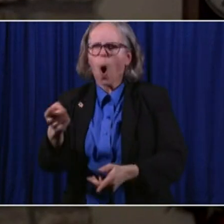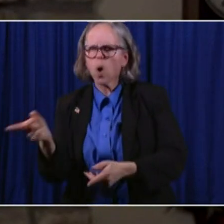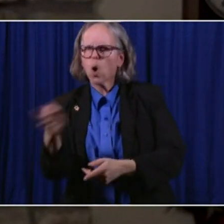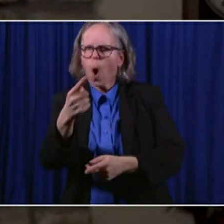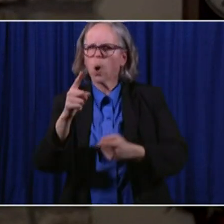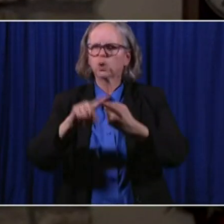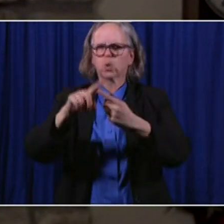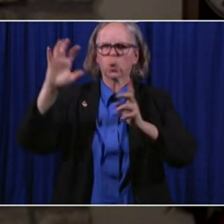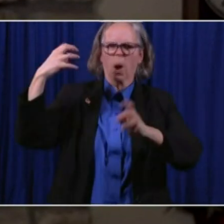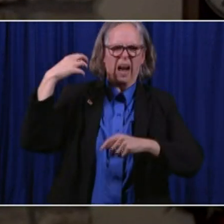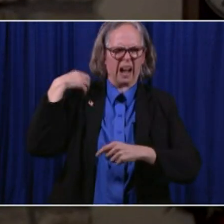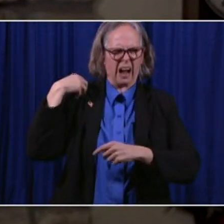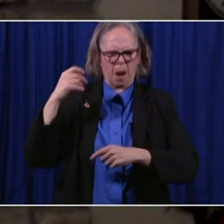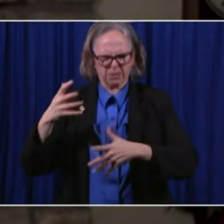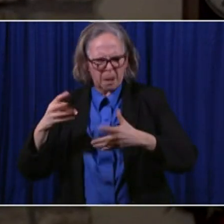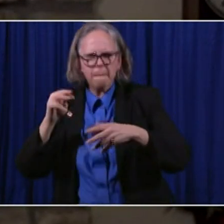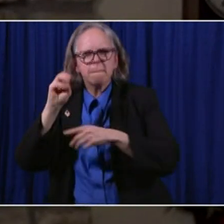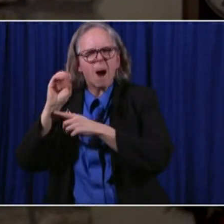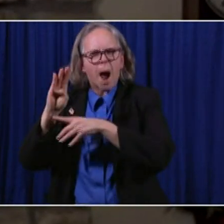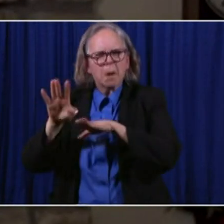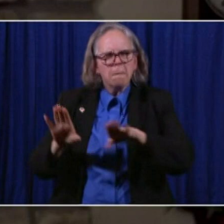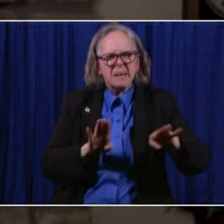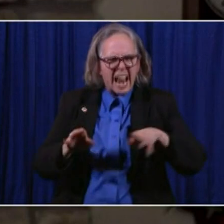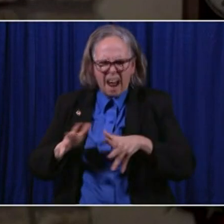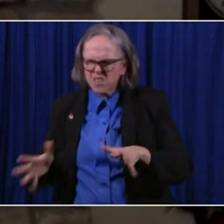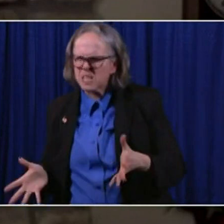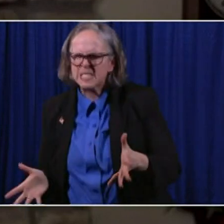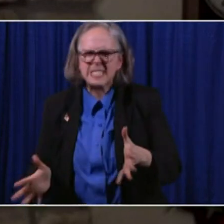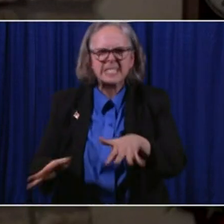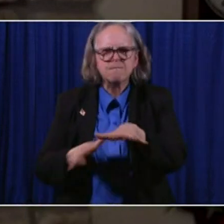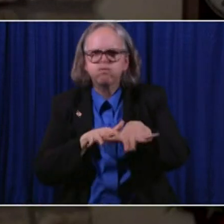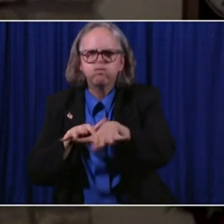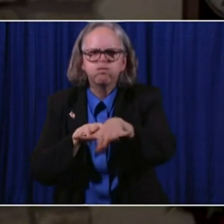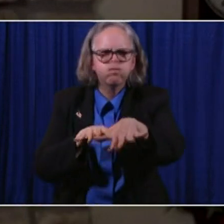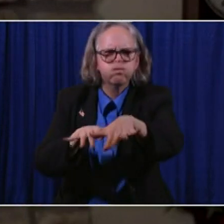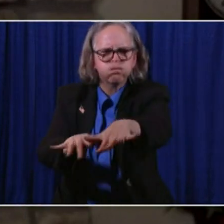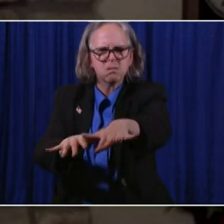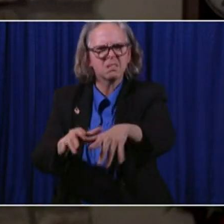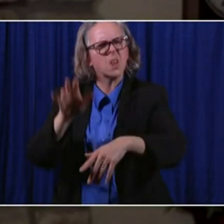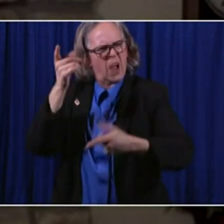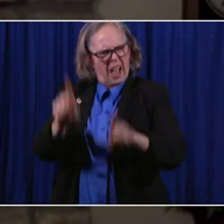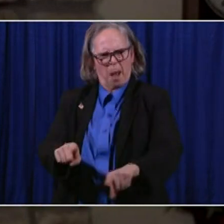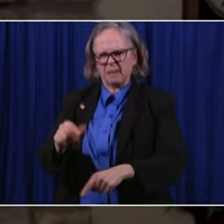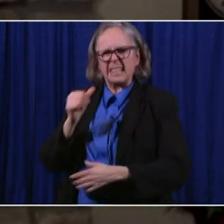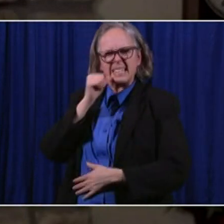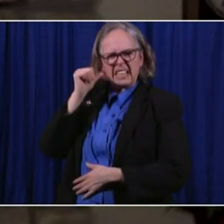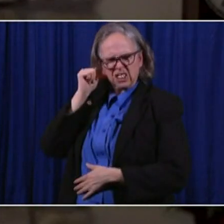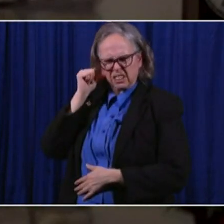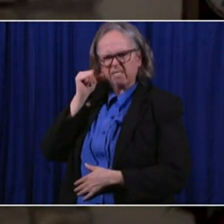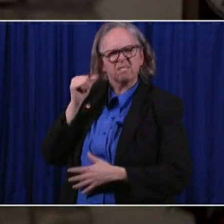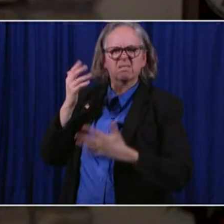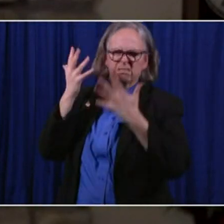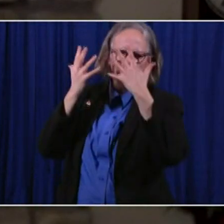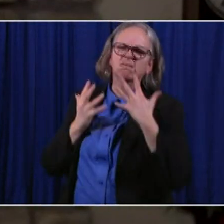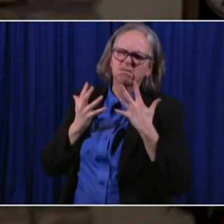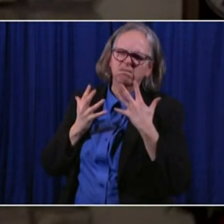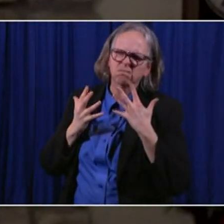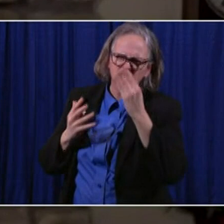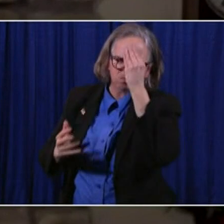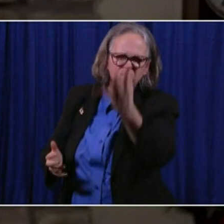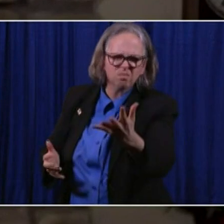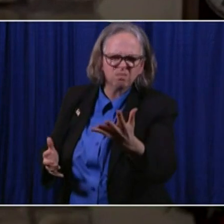mob behavior that ensued. Yesterday's acts were shameful and all